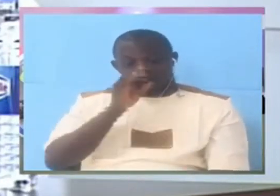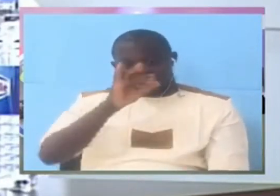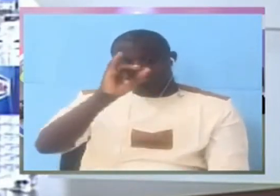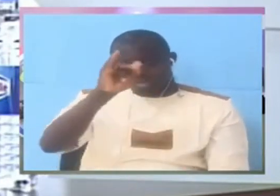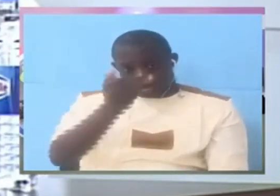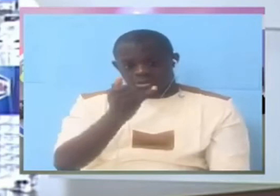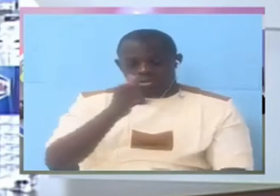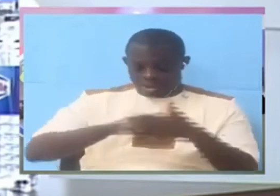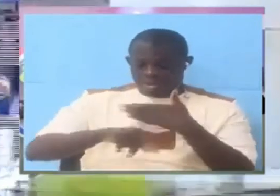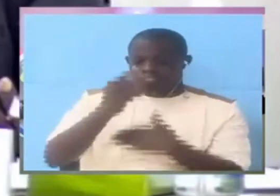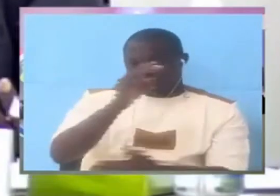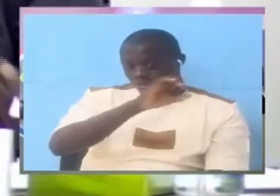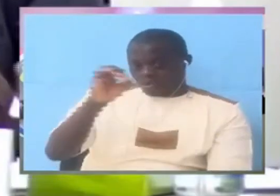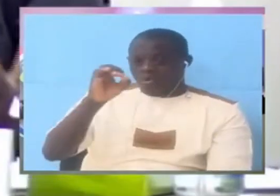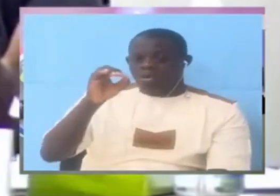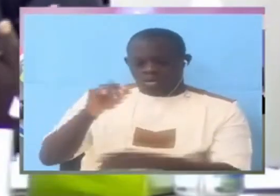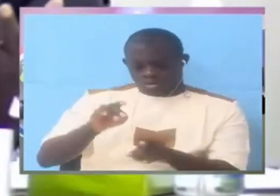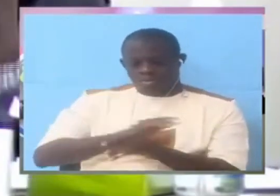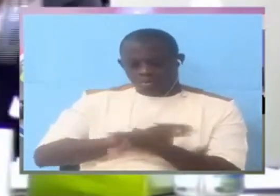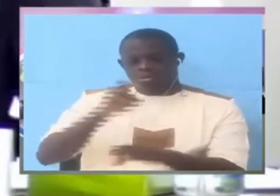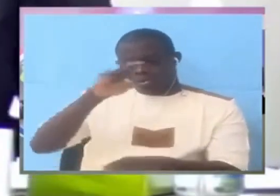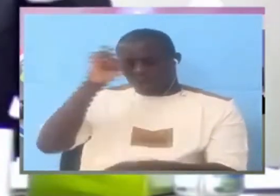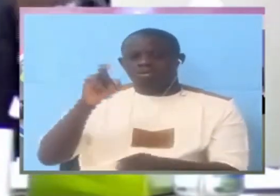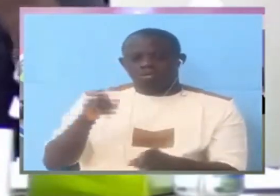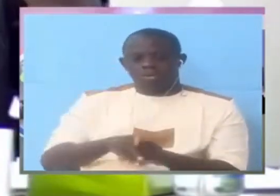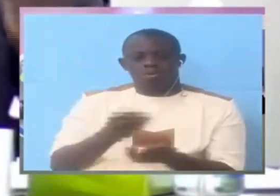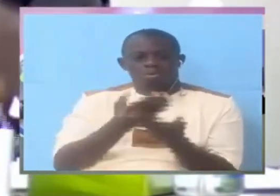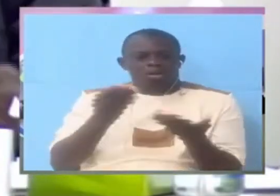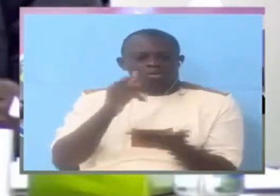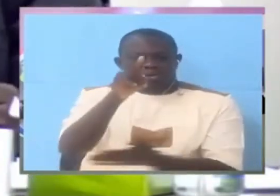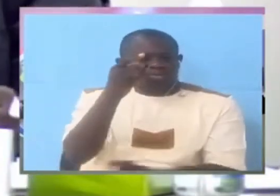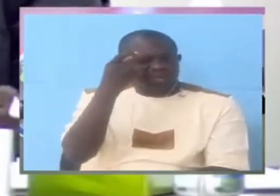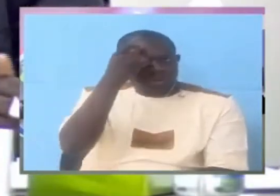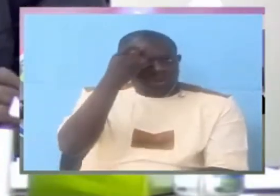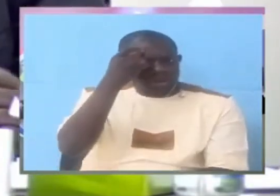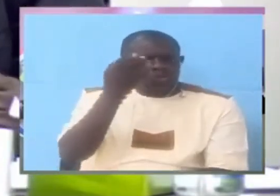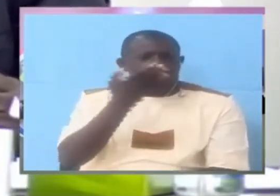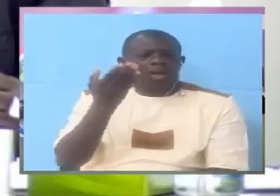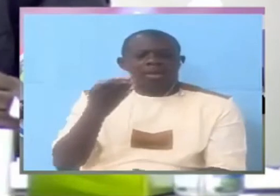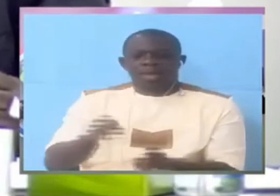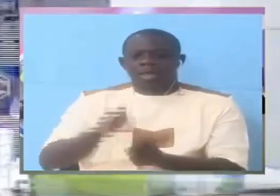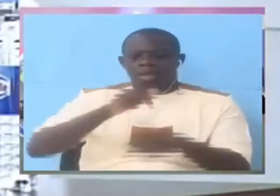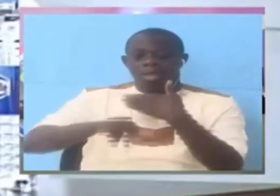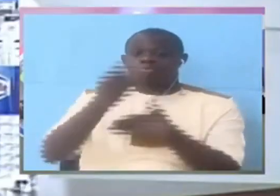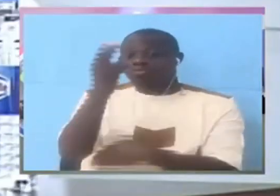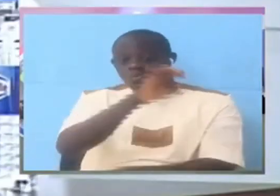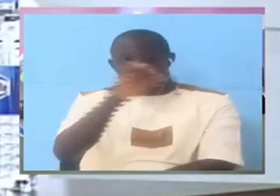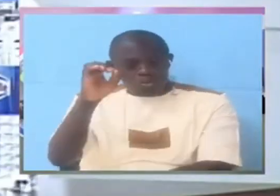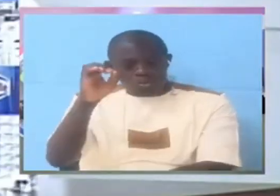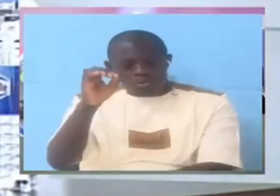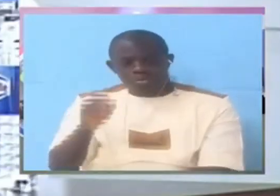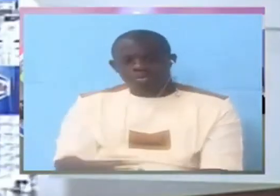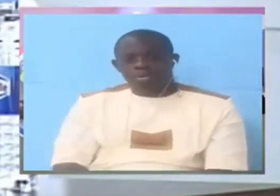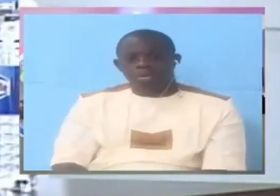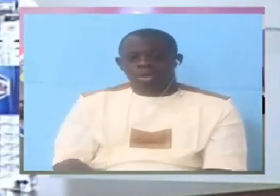in hotels and obviously he was house why would you think no in 2000 I've been in the coconut to